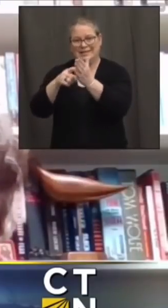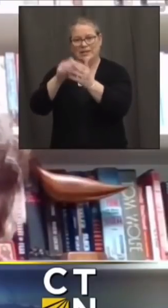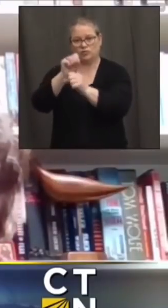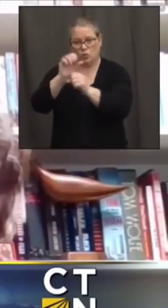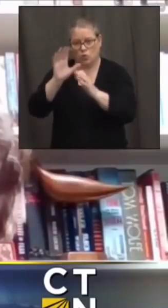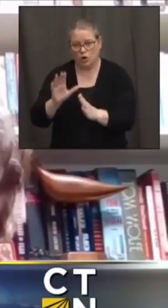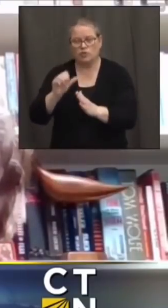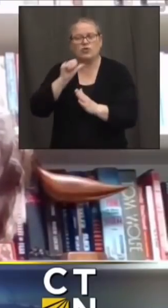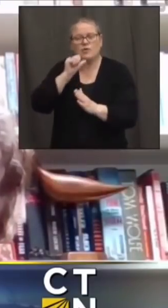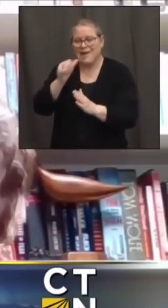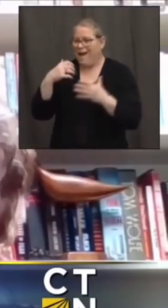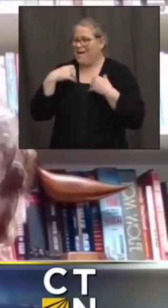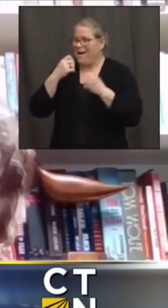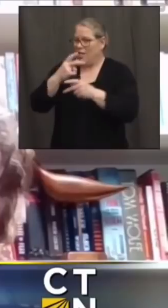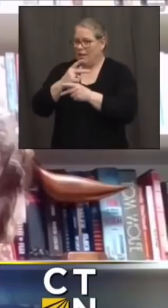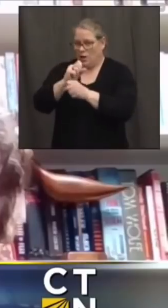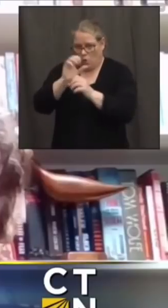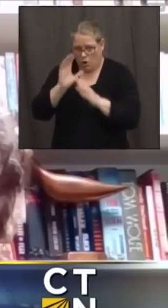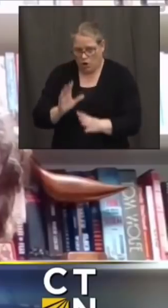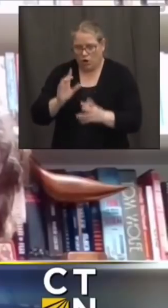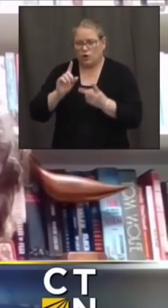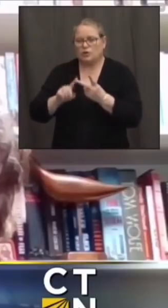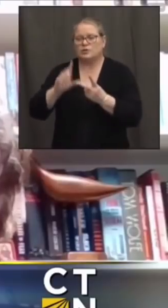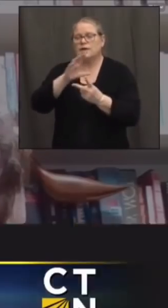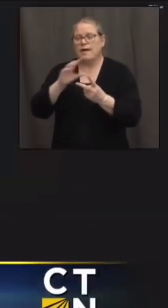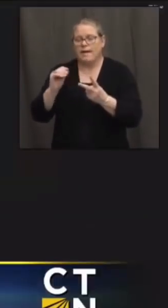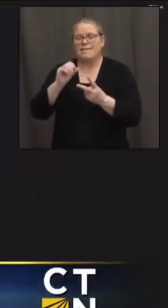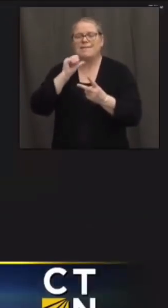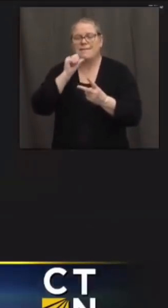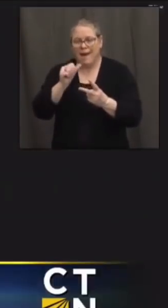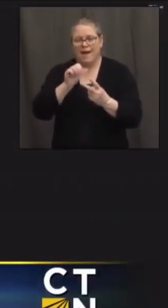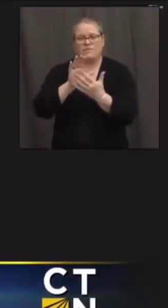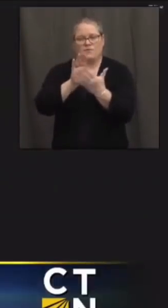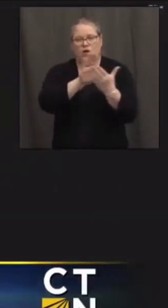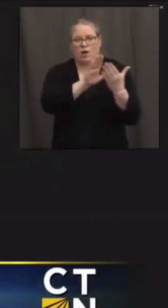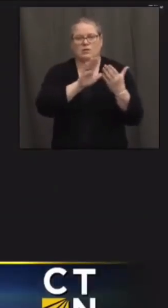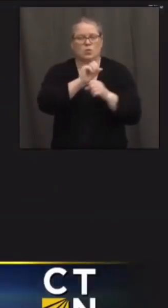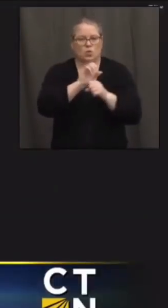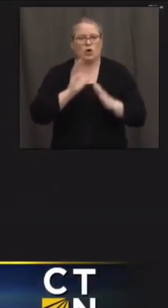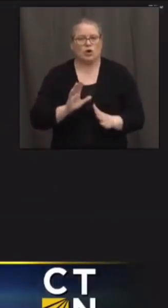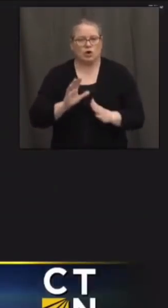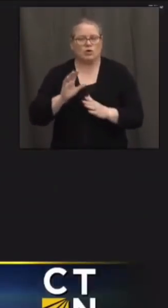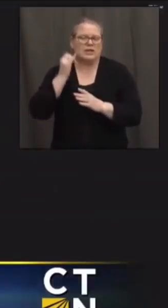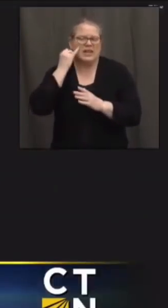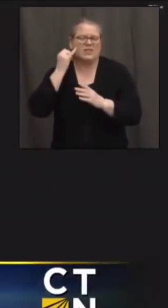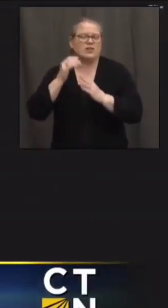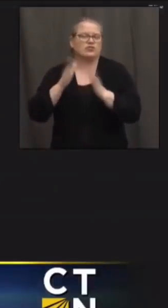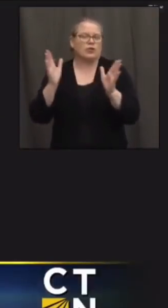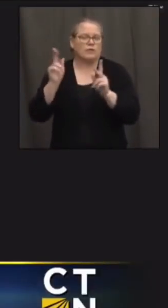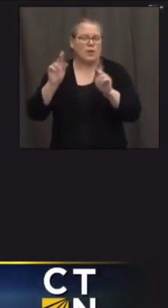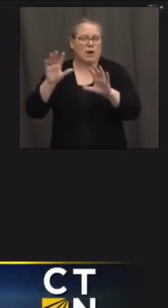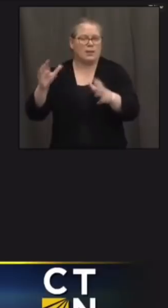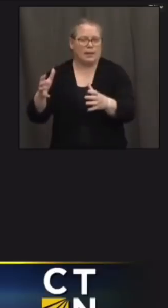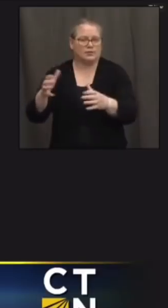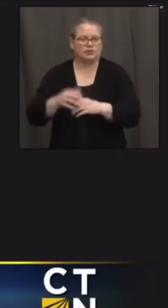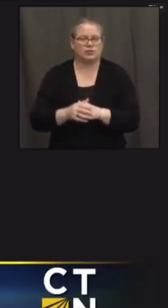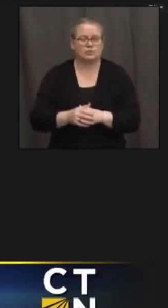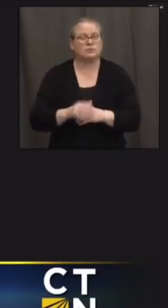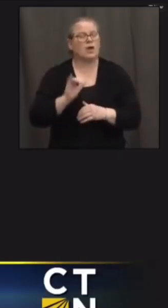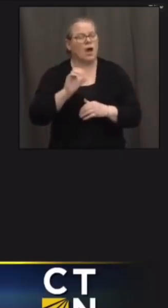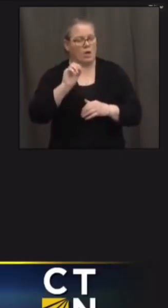if they're in the general population then that's where they oh okay all right thanks very much appreciate that and governor uh hope you're feeling better